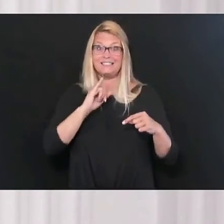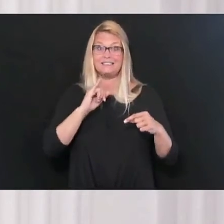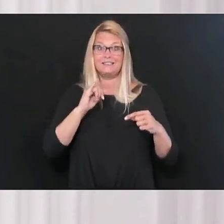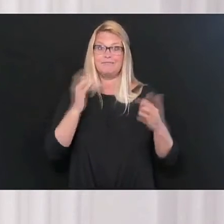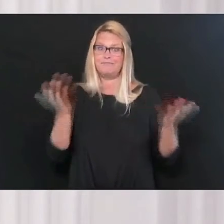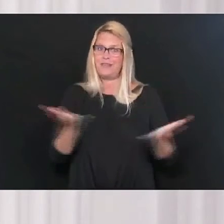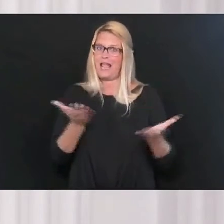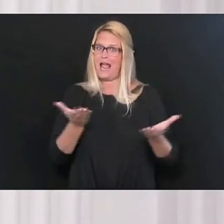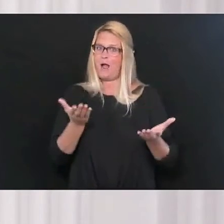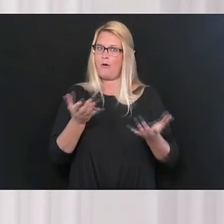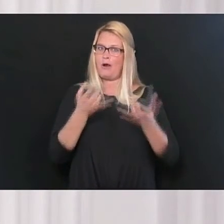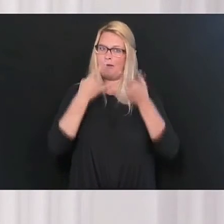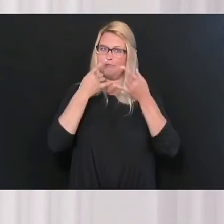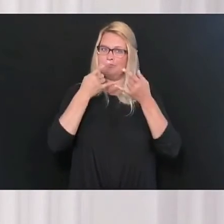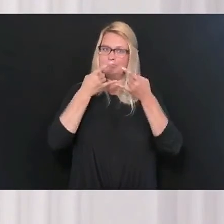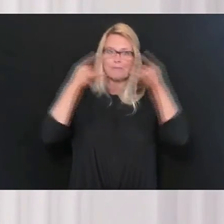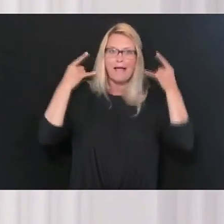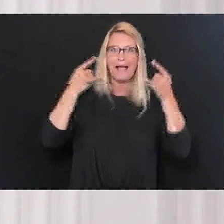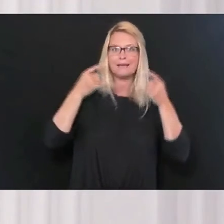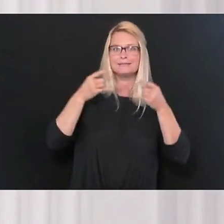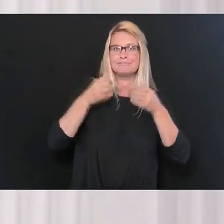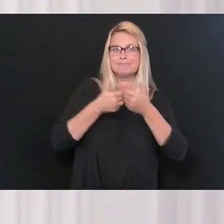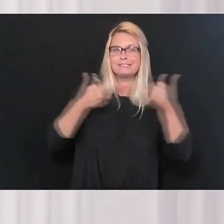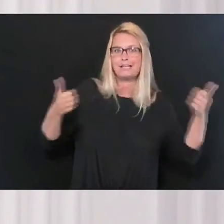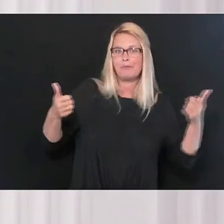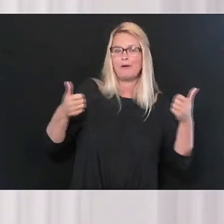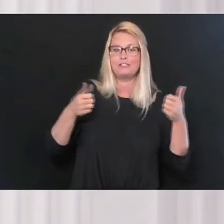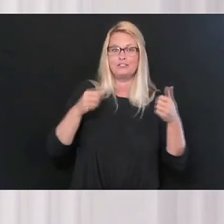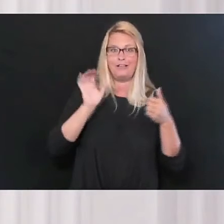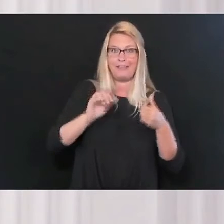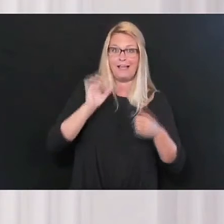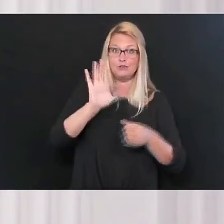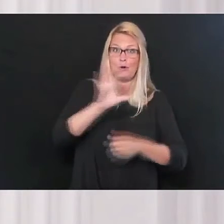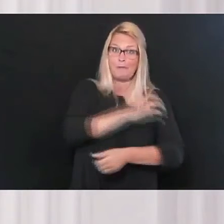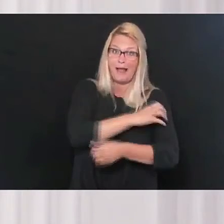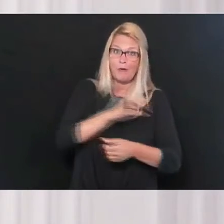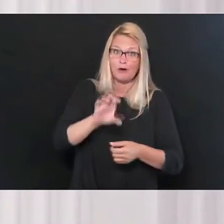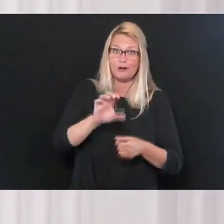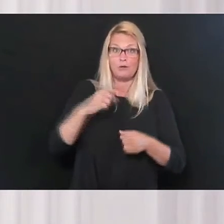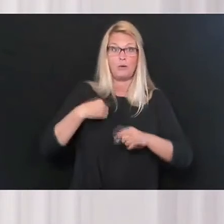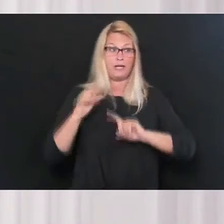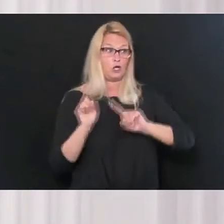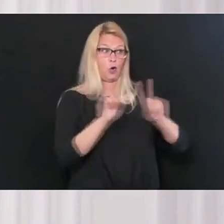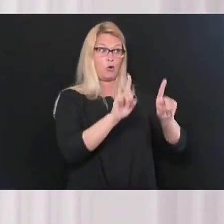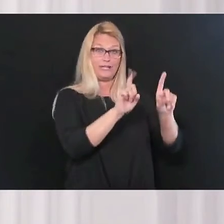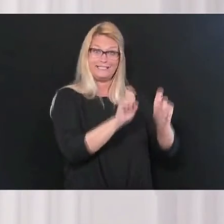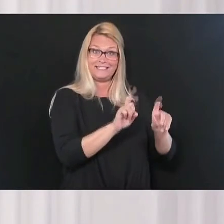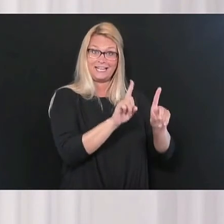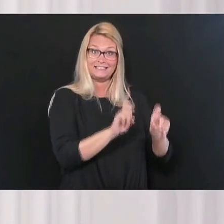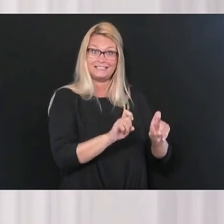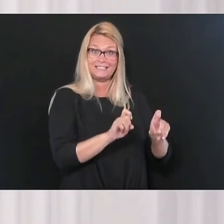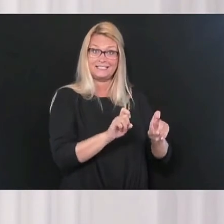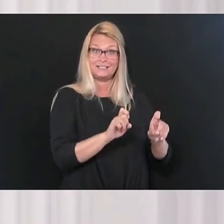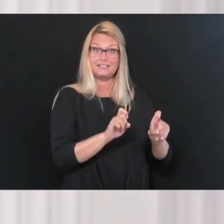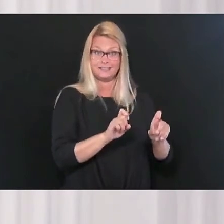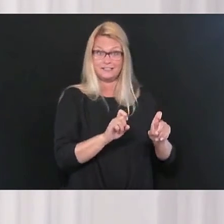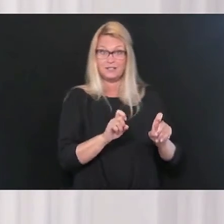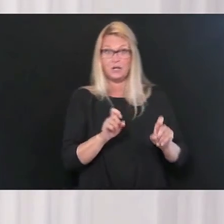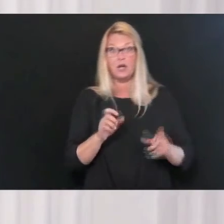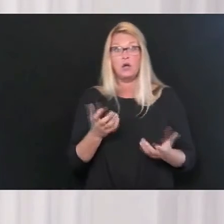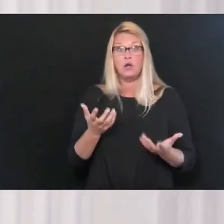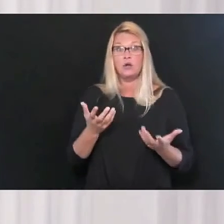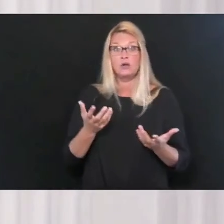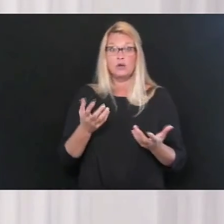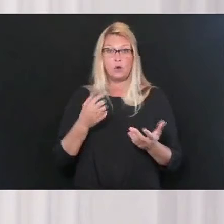what could happen to us. And it's really very simple. We get tested. We answer the call when it comes to